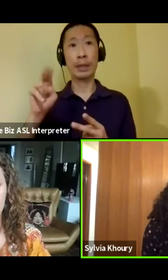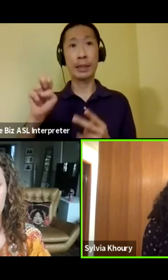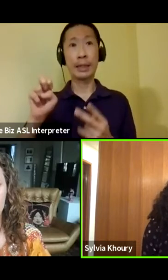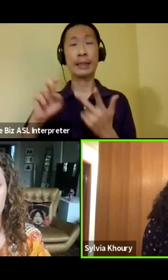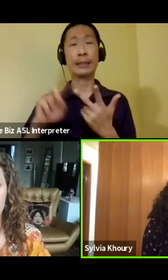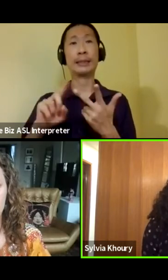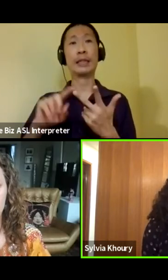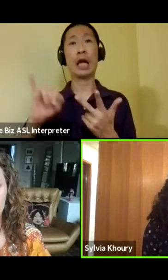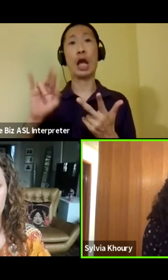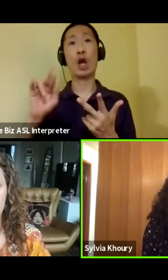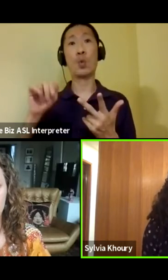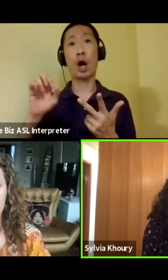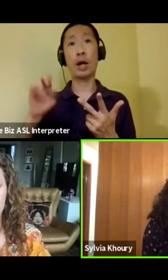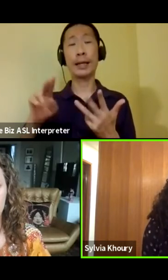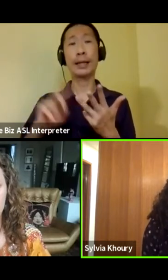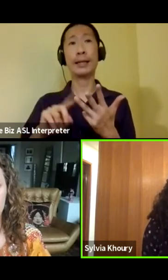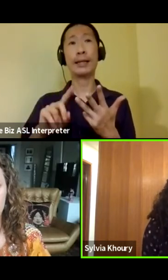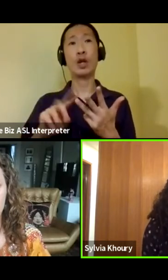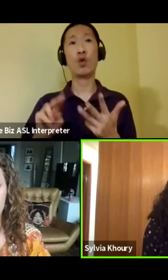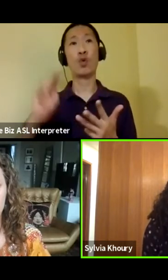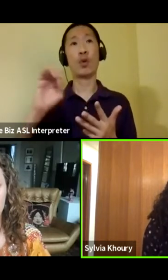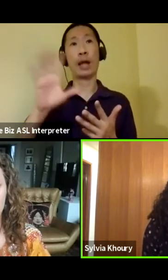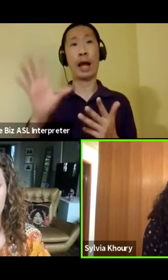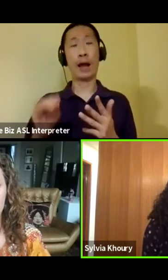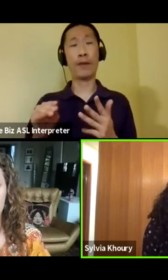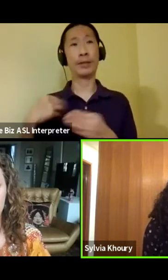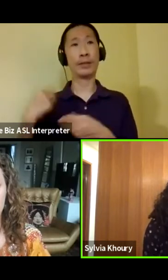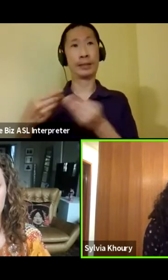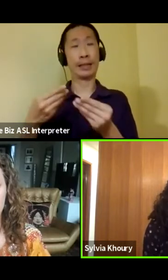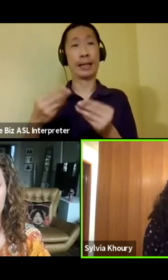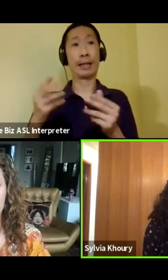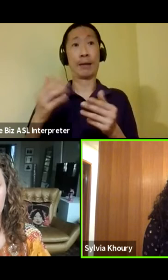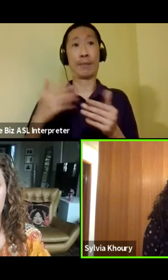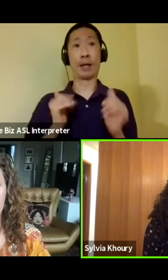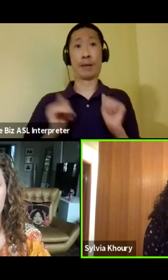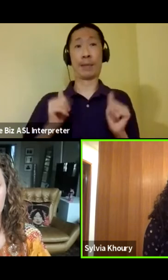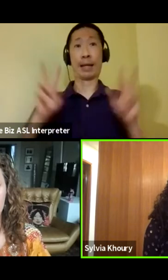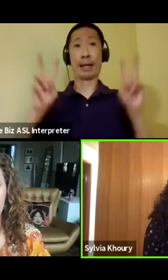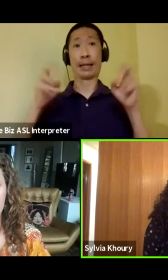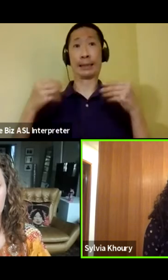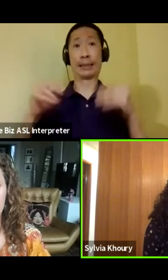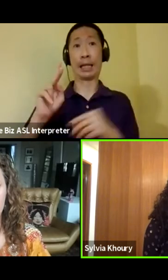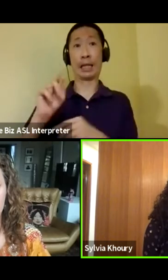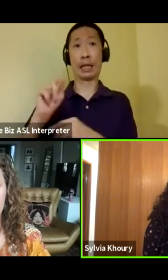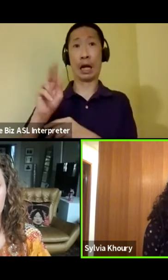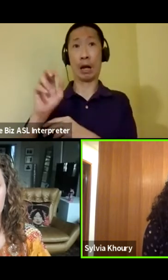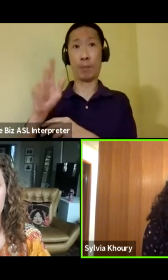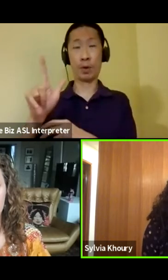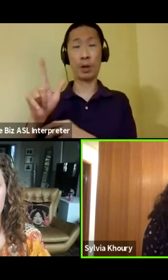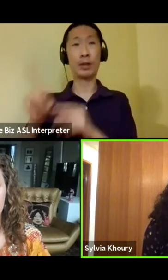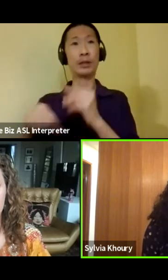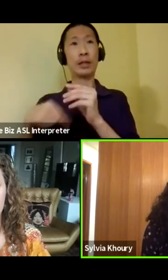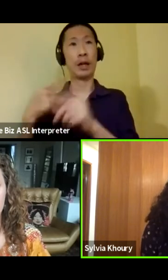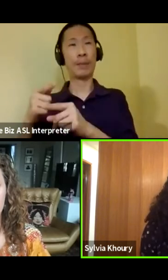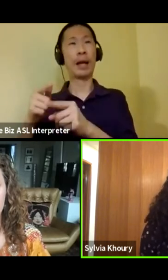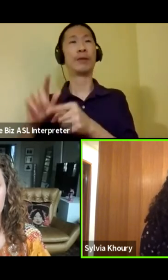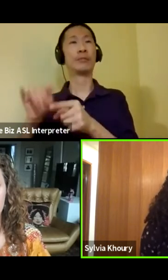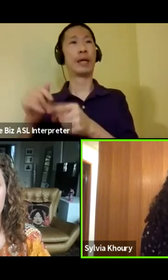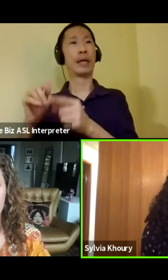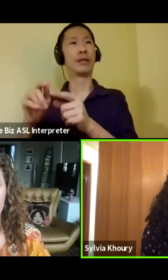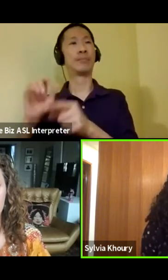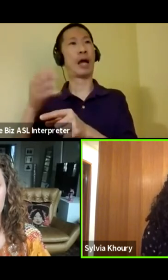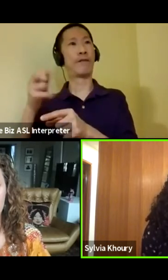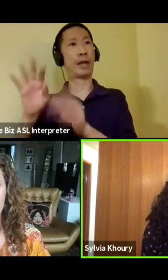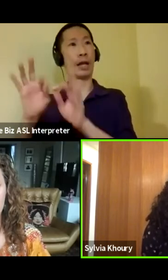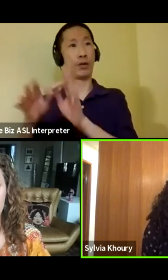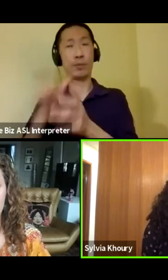rep's former indian university's and